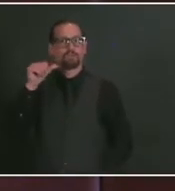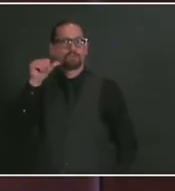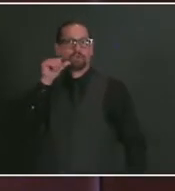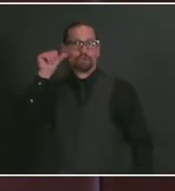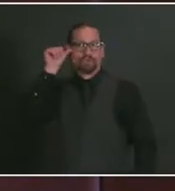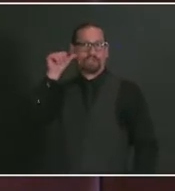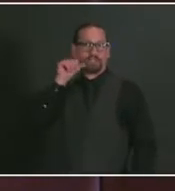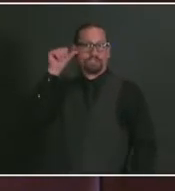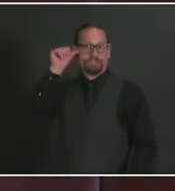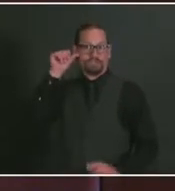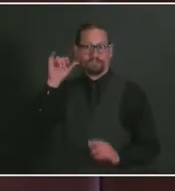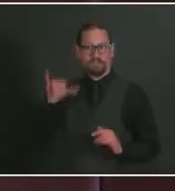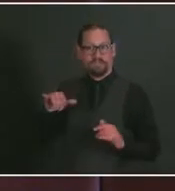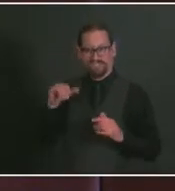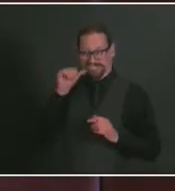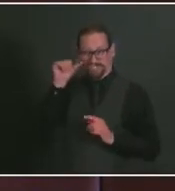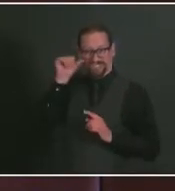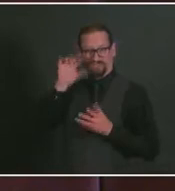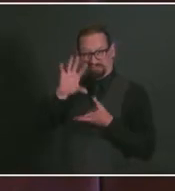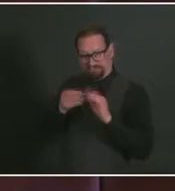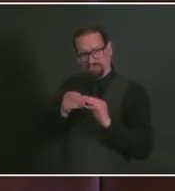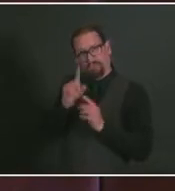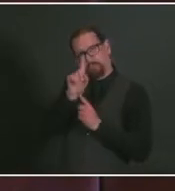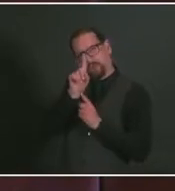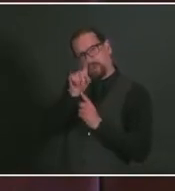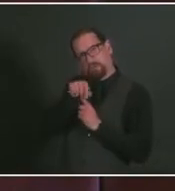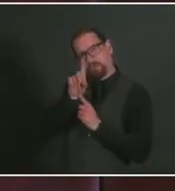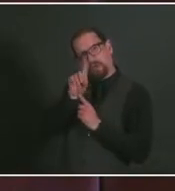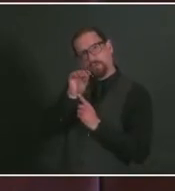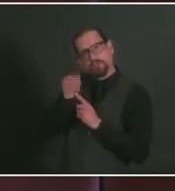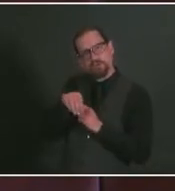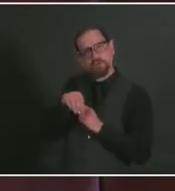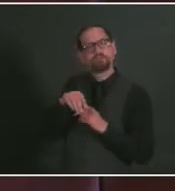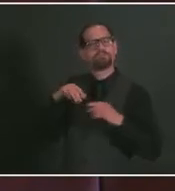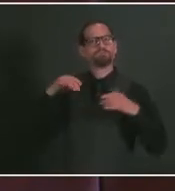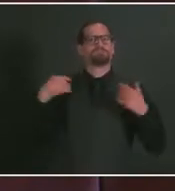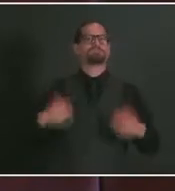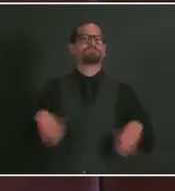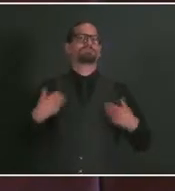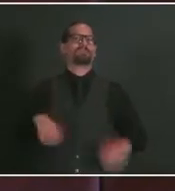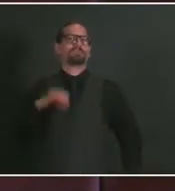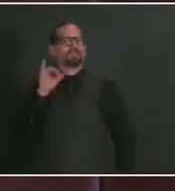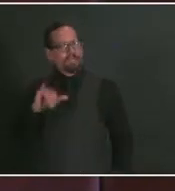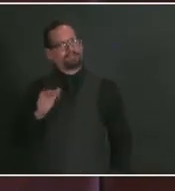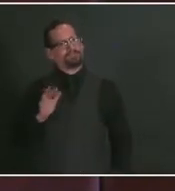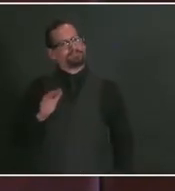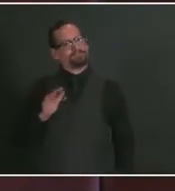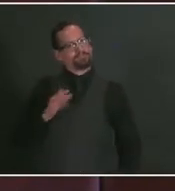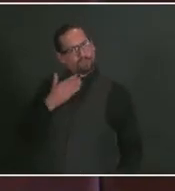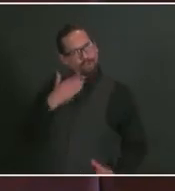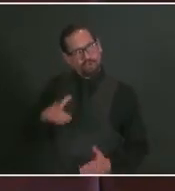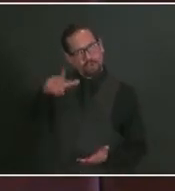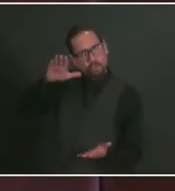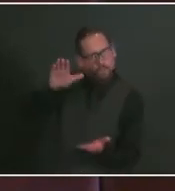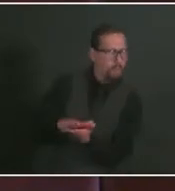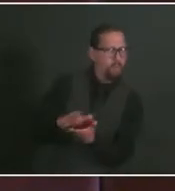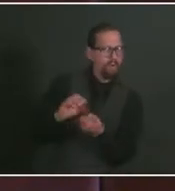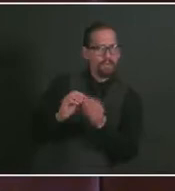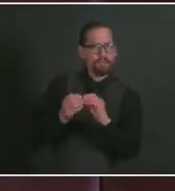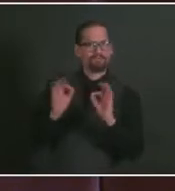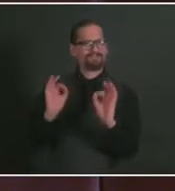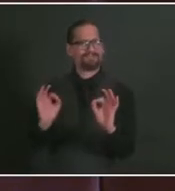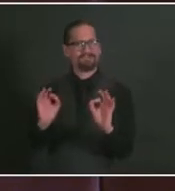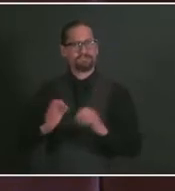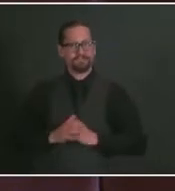place. It's trending in the right direction. Good news to be optimistic. Our case numbers, which were elevated from the end of March through early